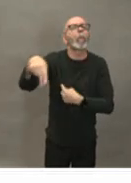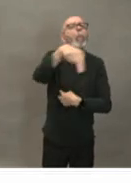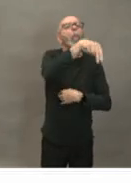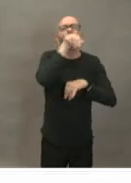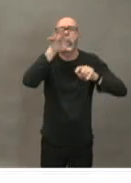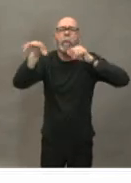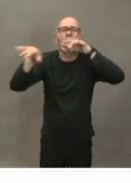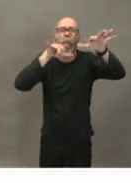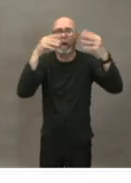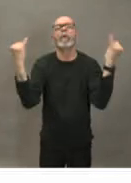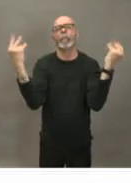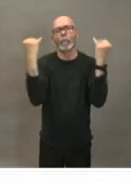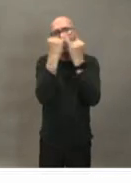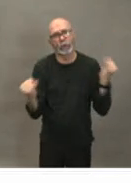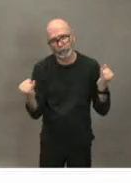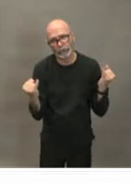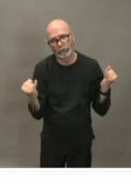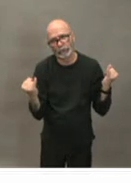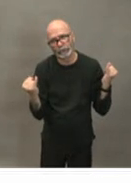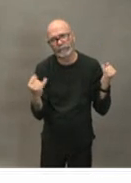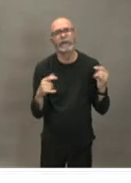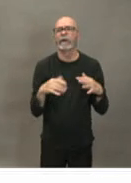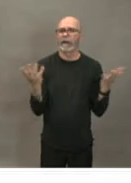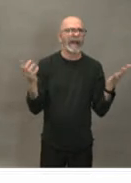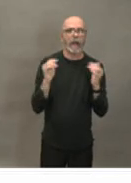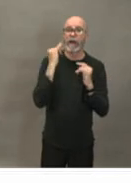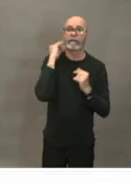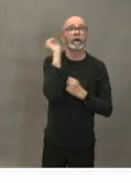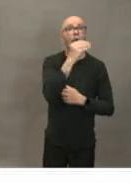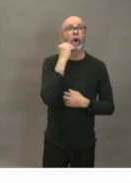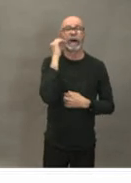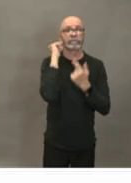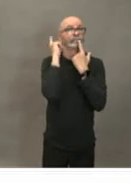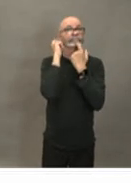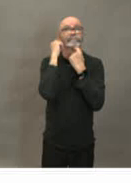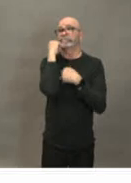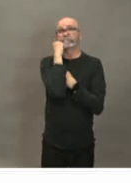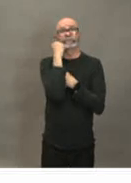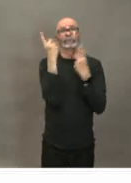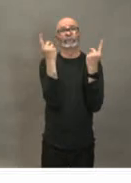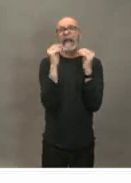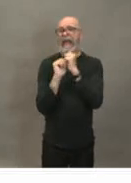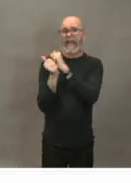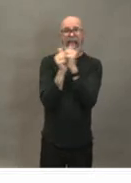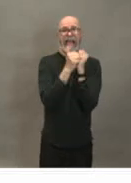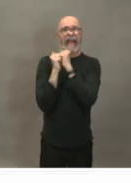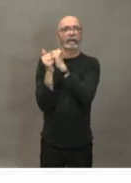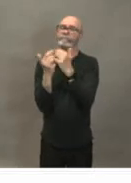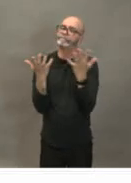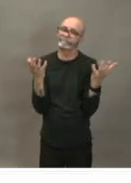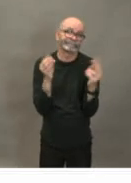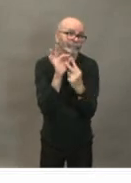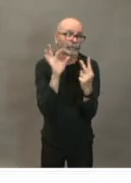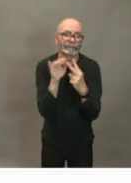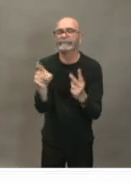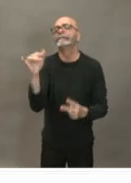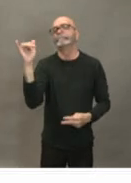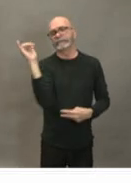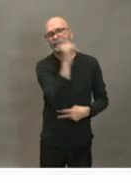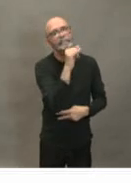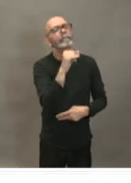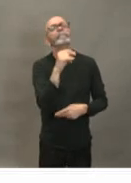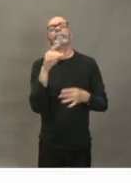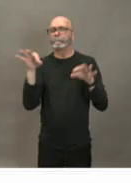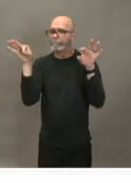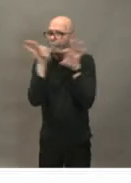scotians there are challenges to doing that so we need to find ways to support them as best we can if people do need to be out in